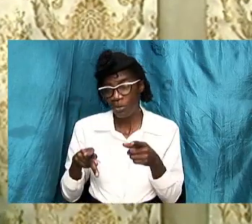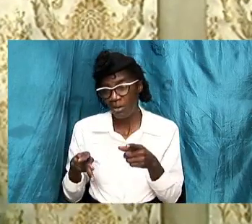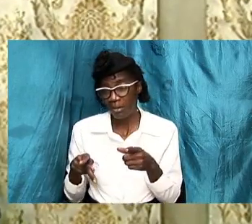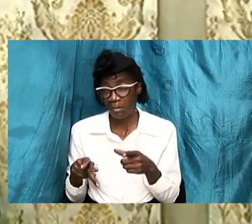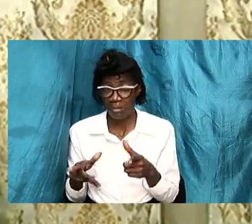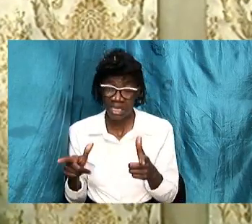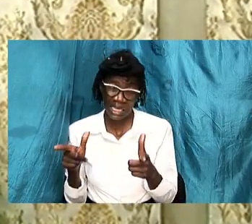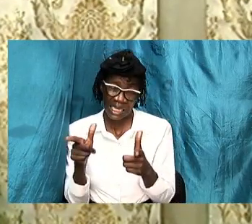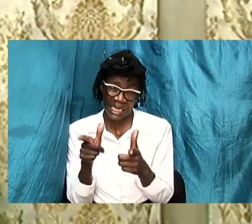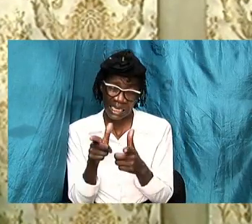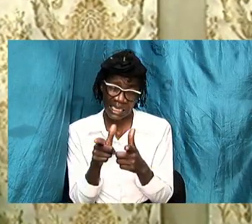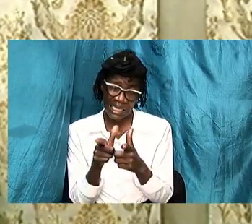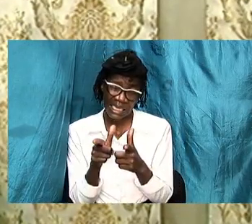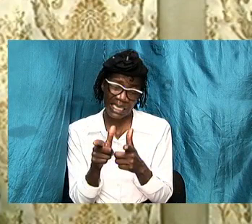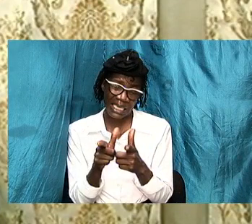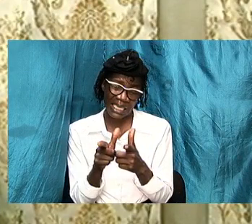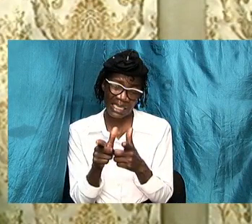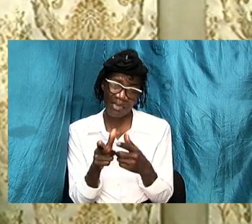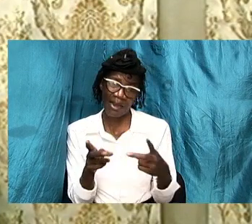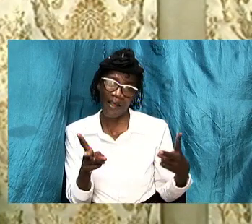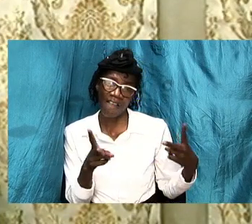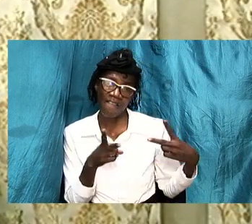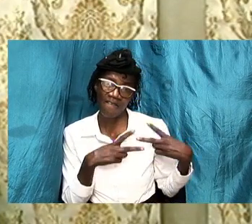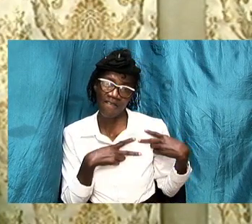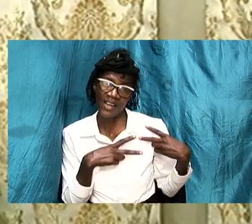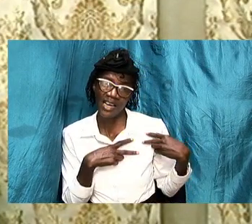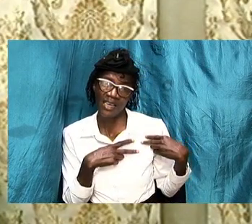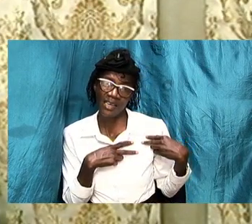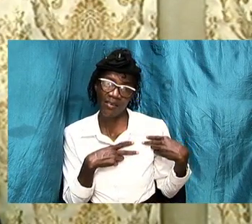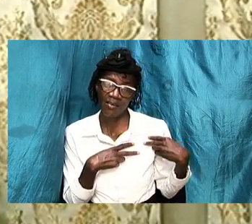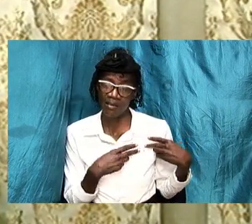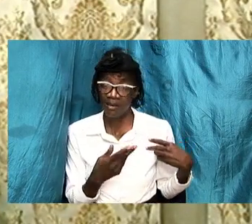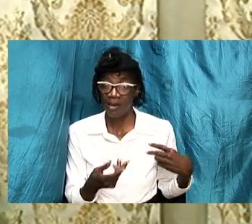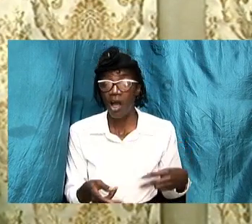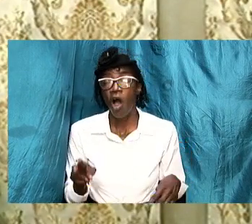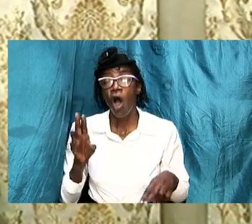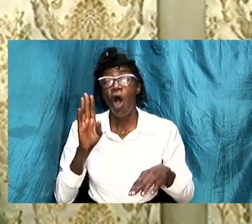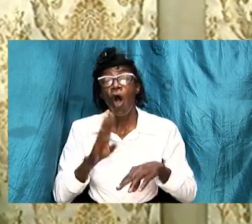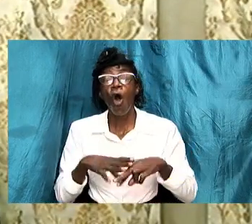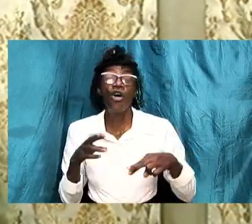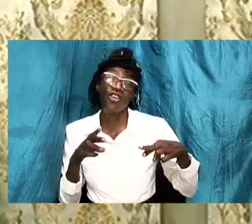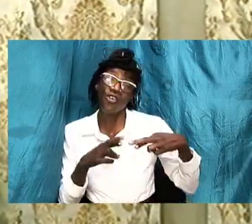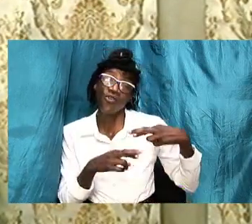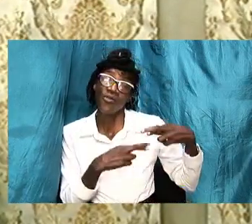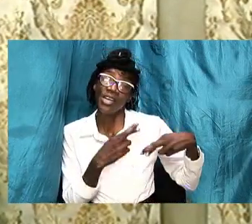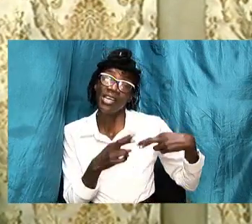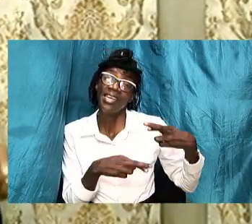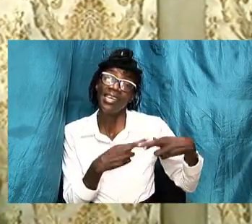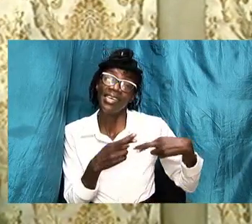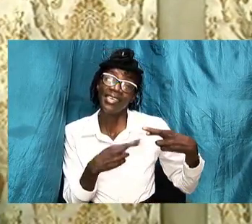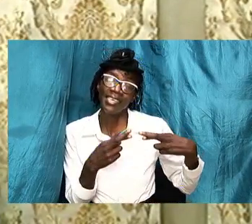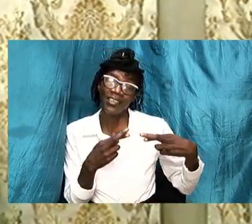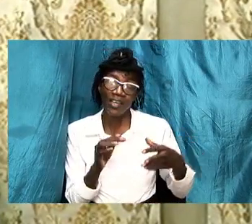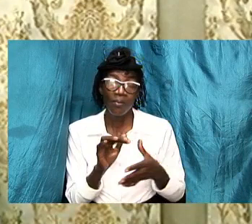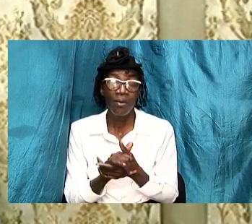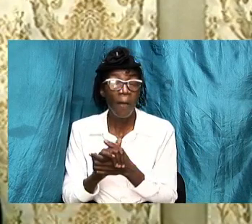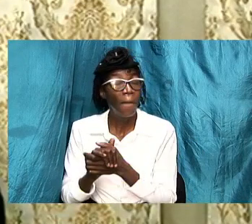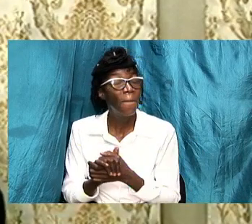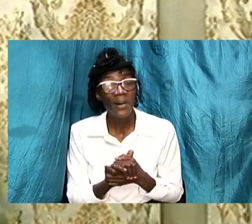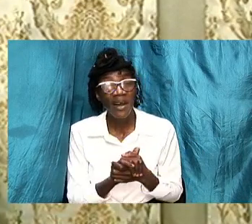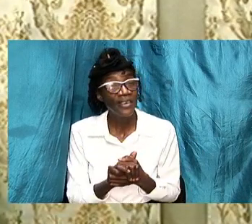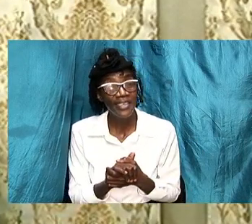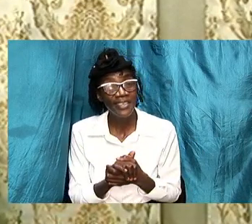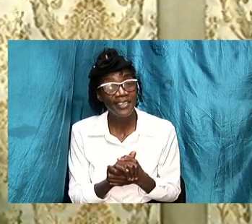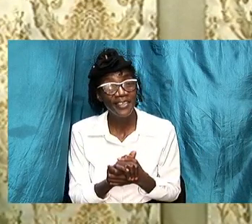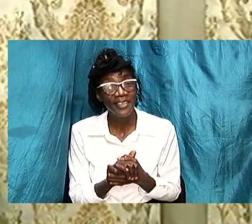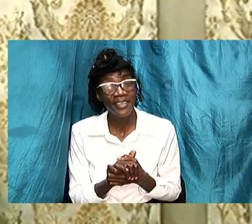small of value on this thing known as relationship on this thing known as marriage and